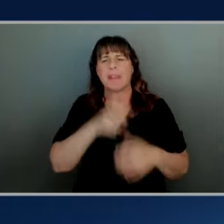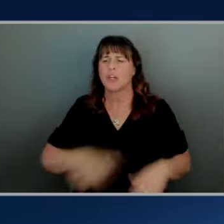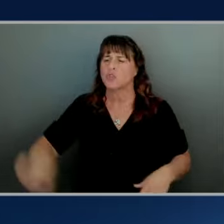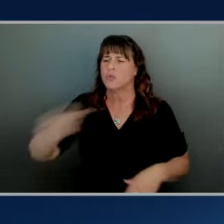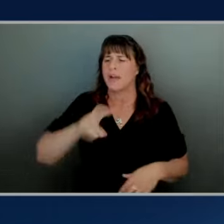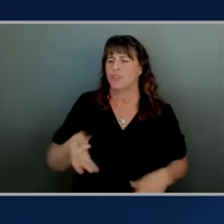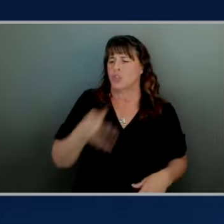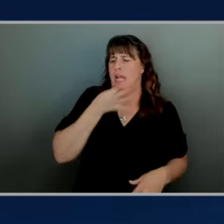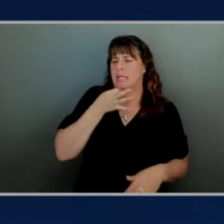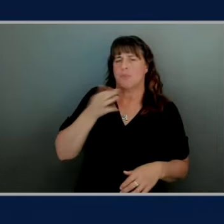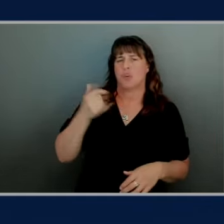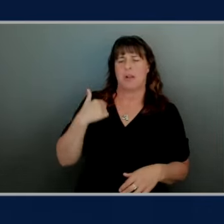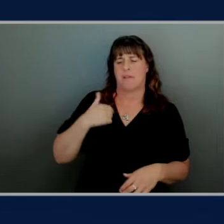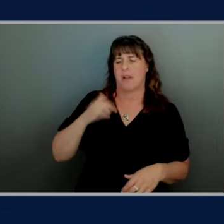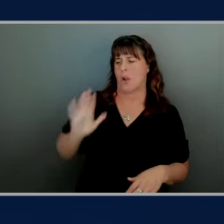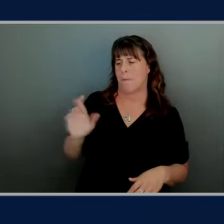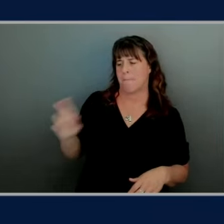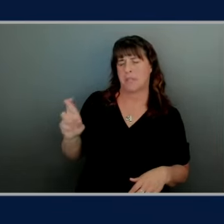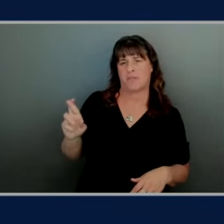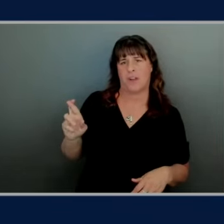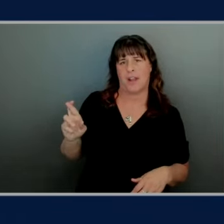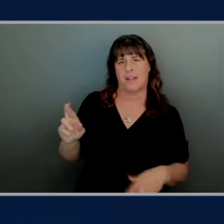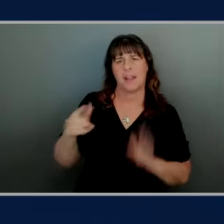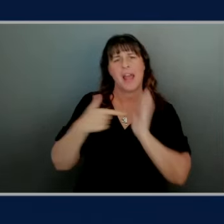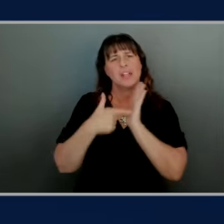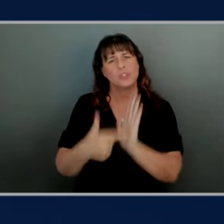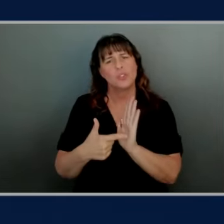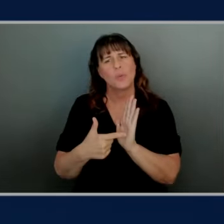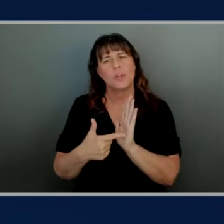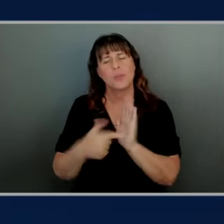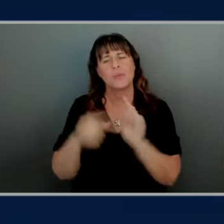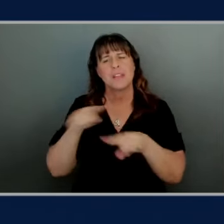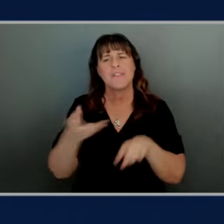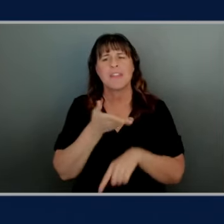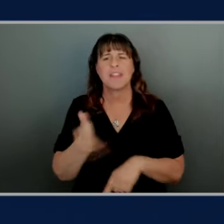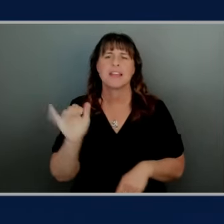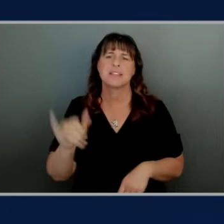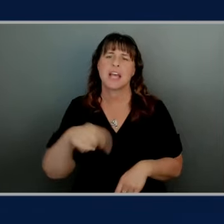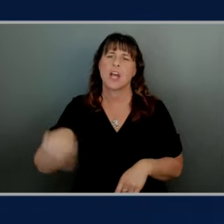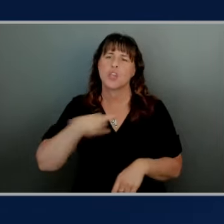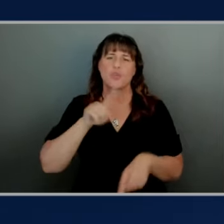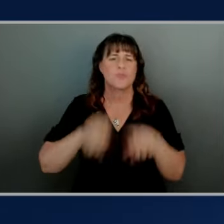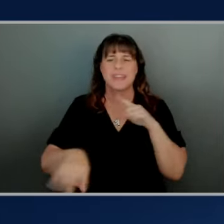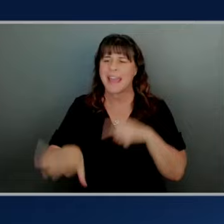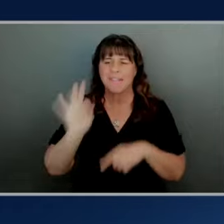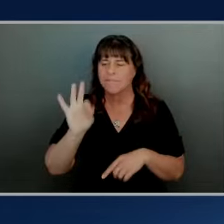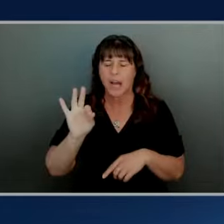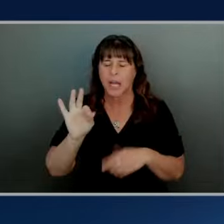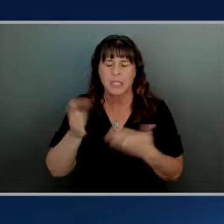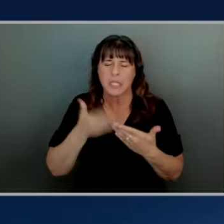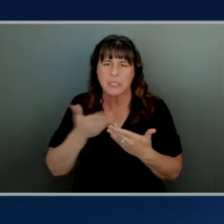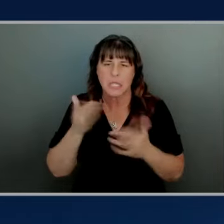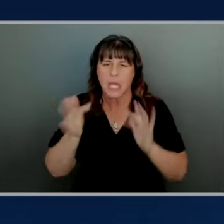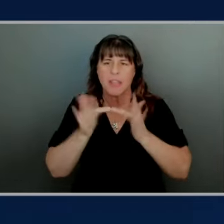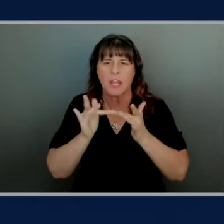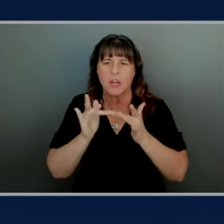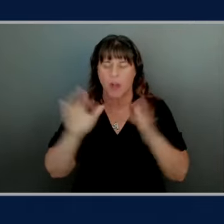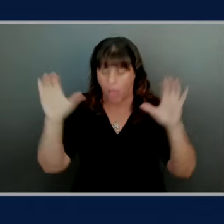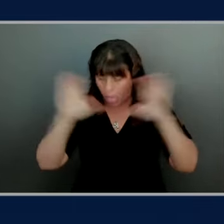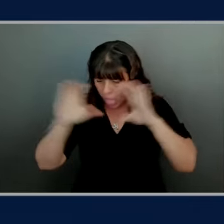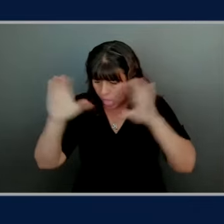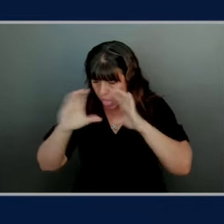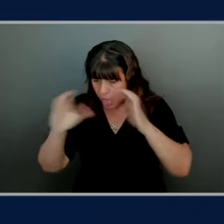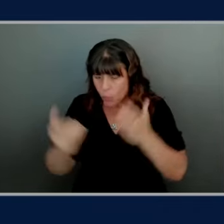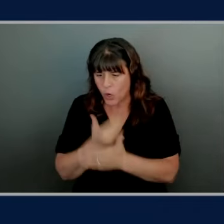best friend and showing you the things that you know you can't find easily on the internet when you're in a new destination